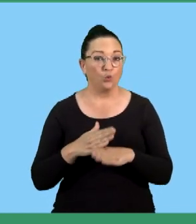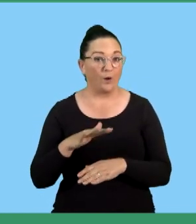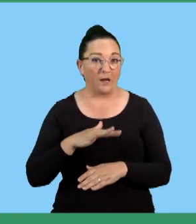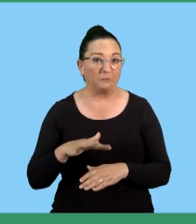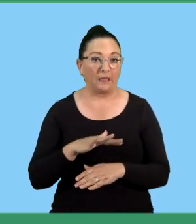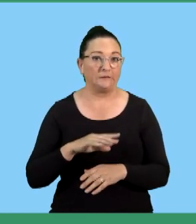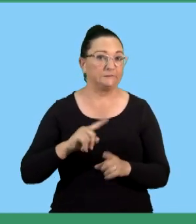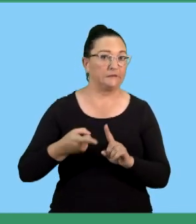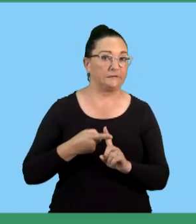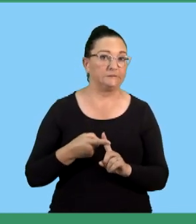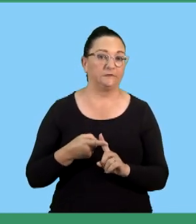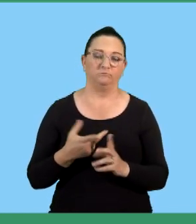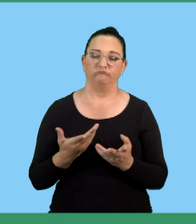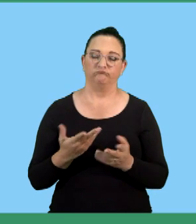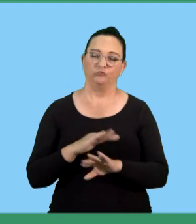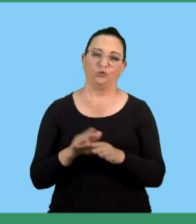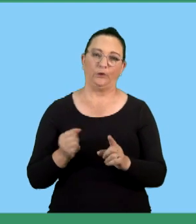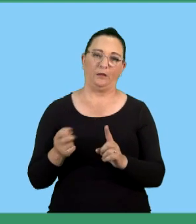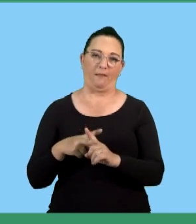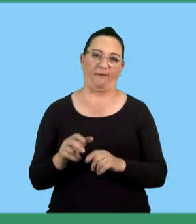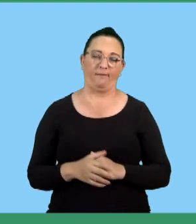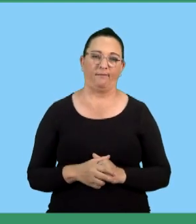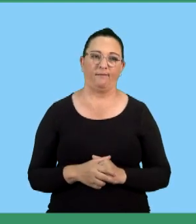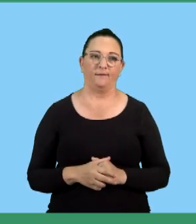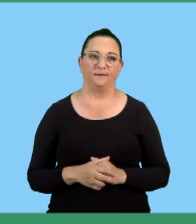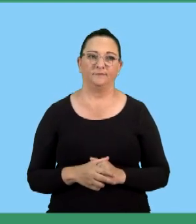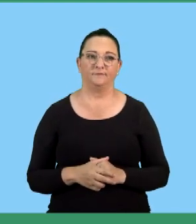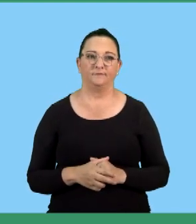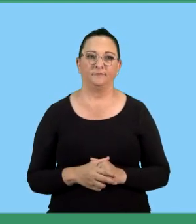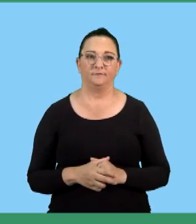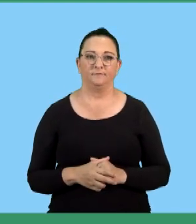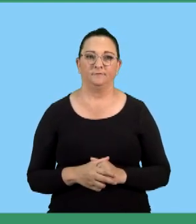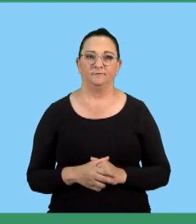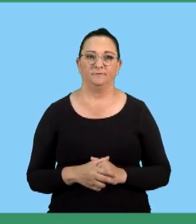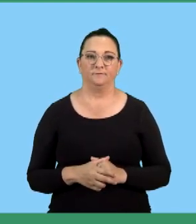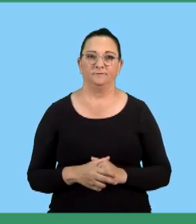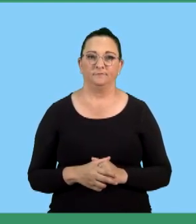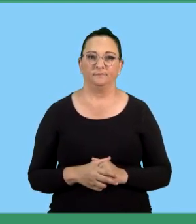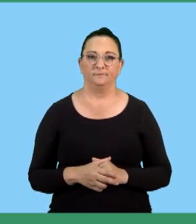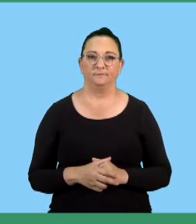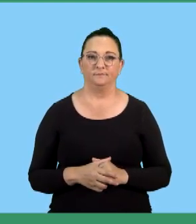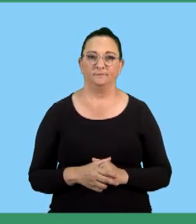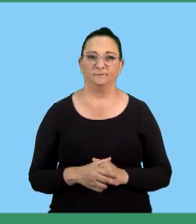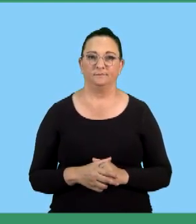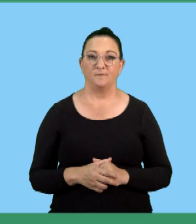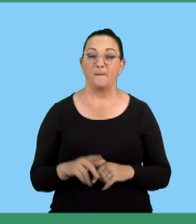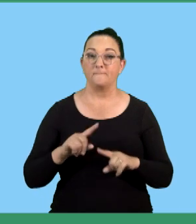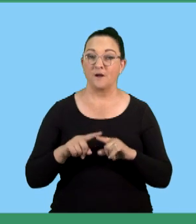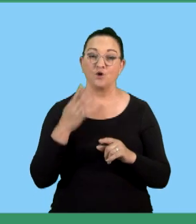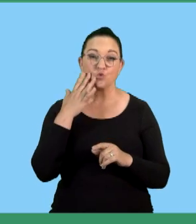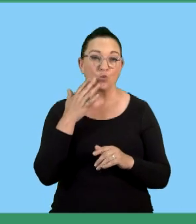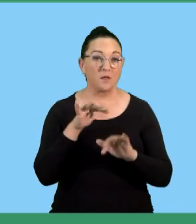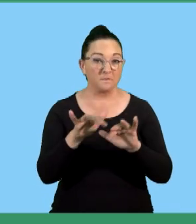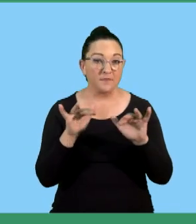accident, then it does not apply to you. Right, it excludes workers who are guilty of willful,